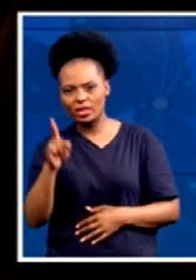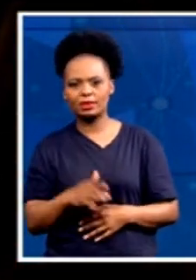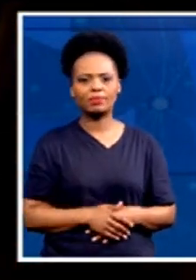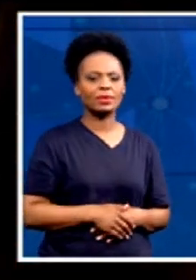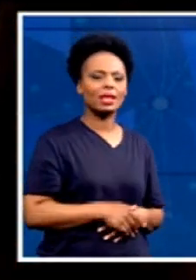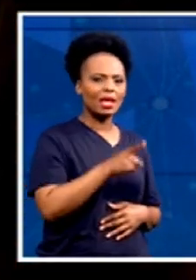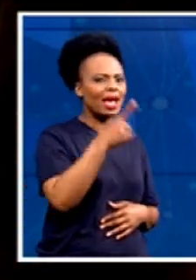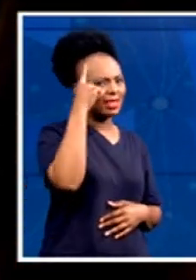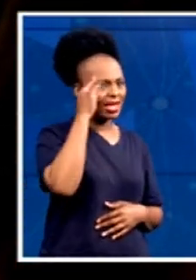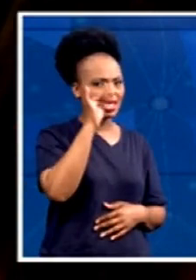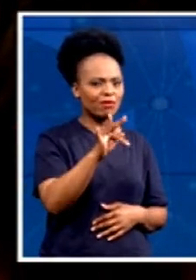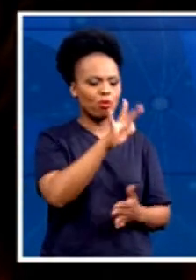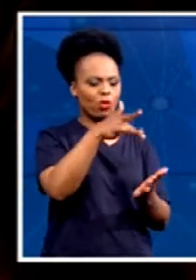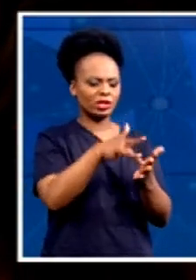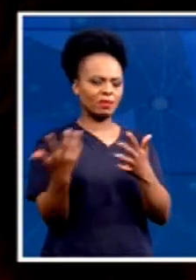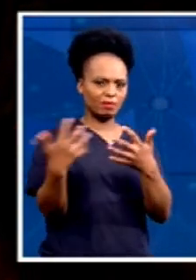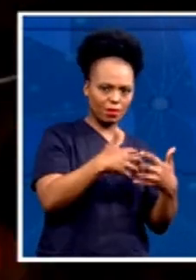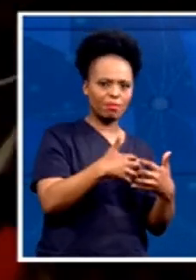right people